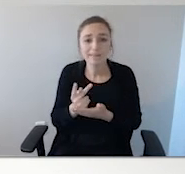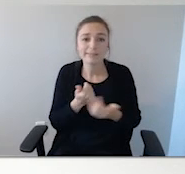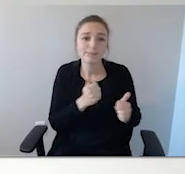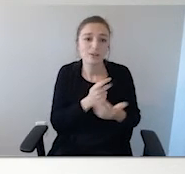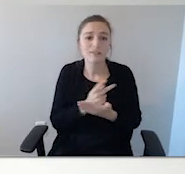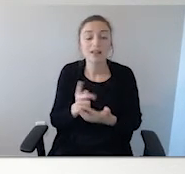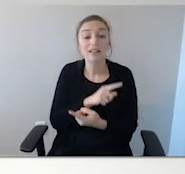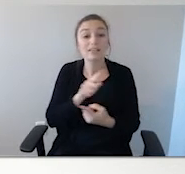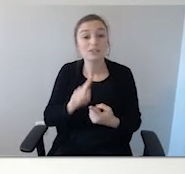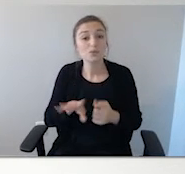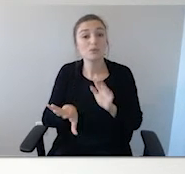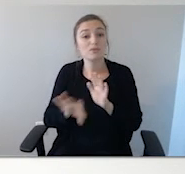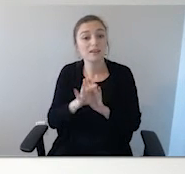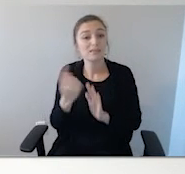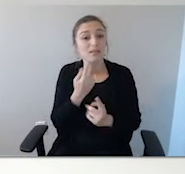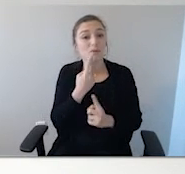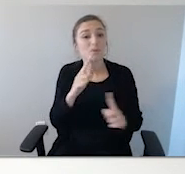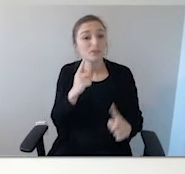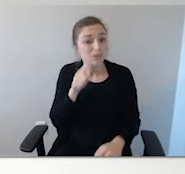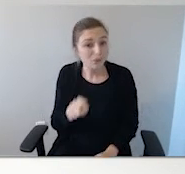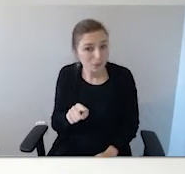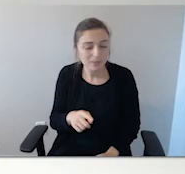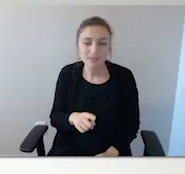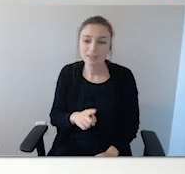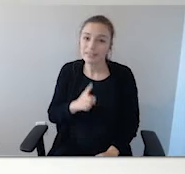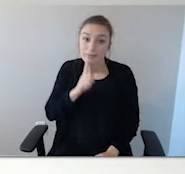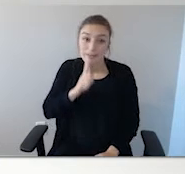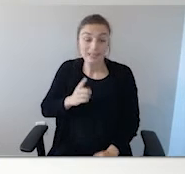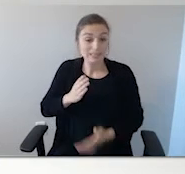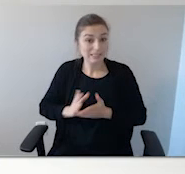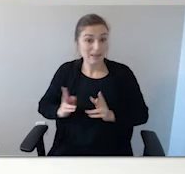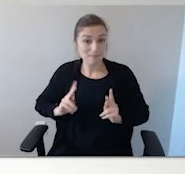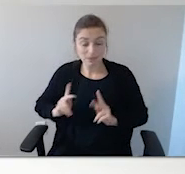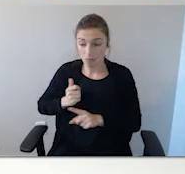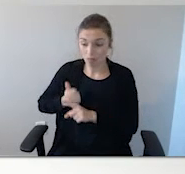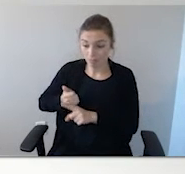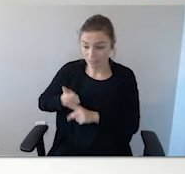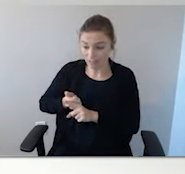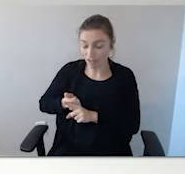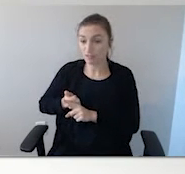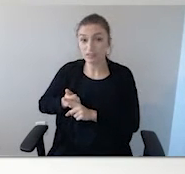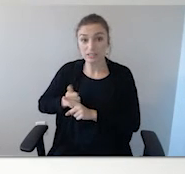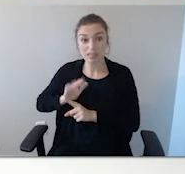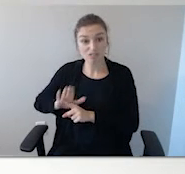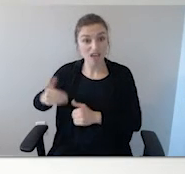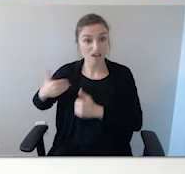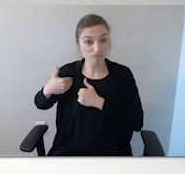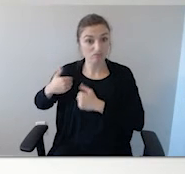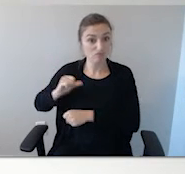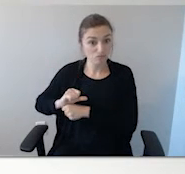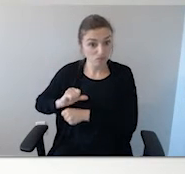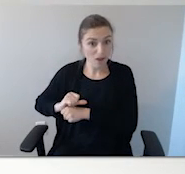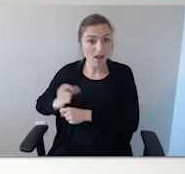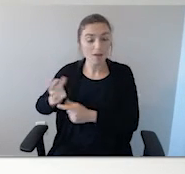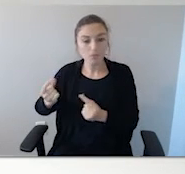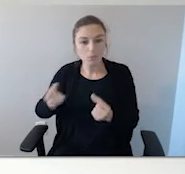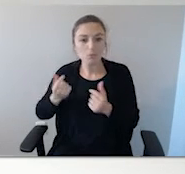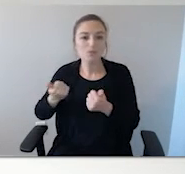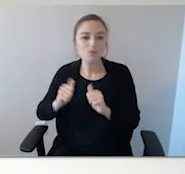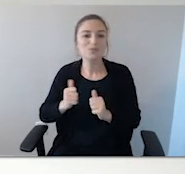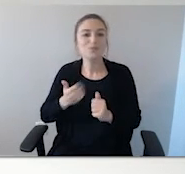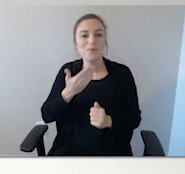this field that are, that's what their life work is, is to find environmental modifications that work for families, kids with autism.